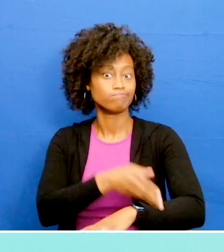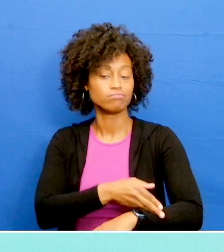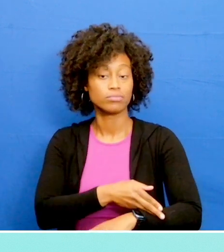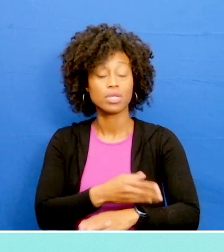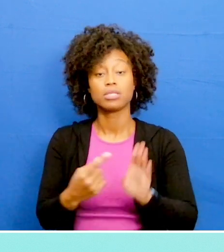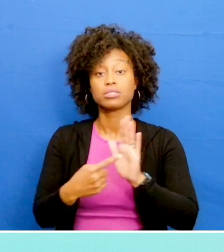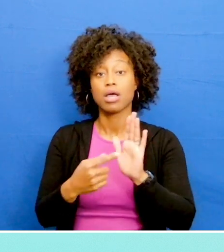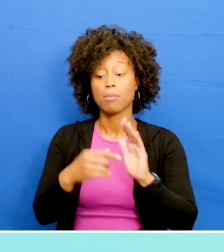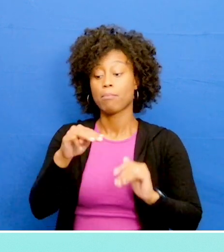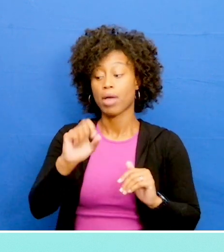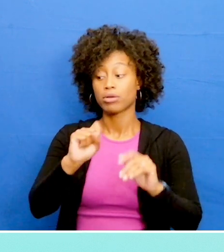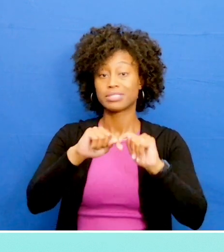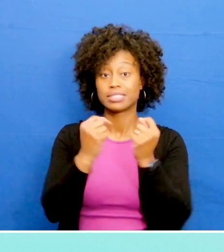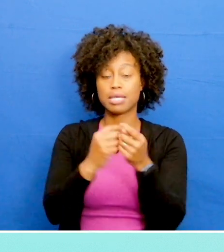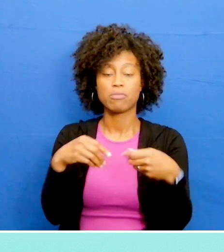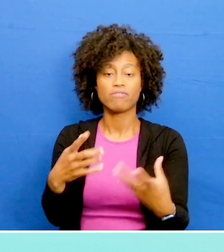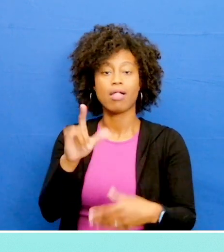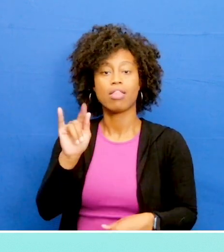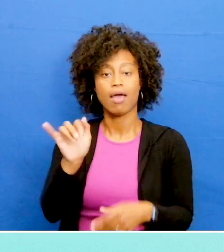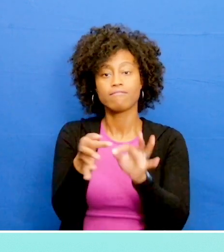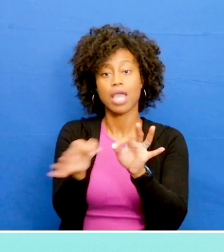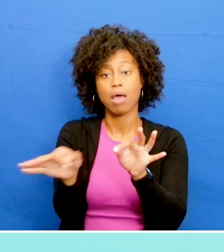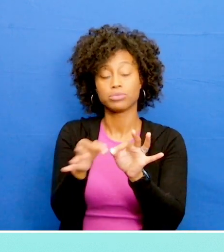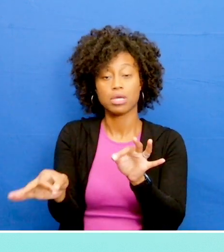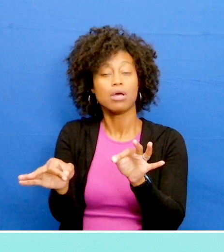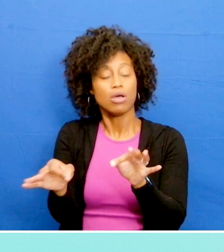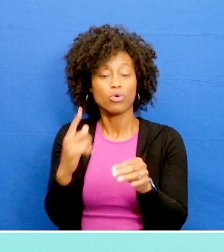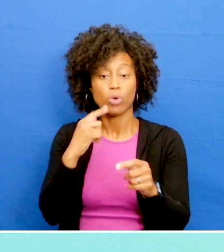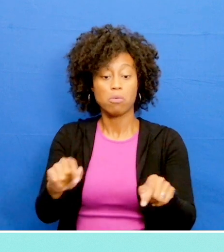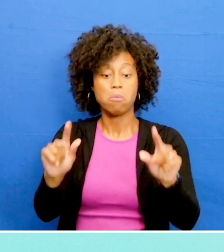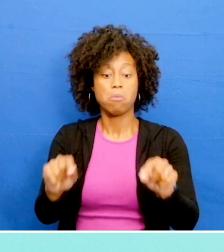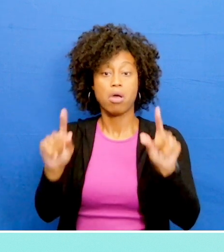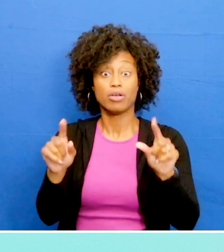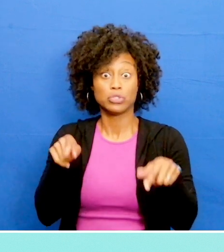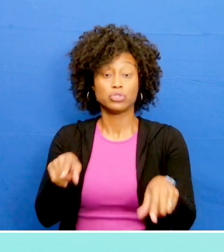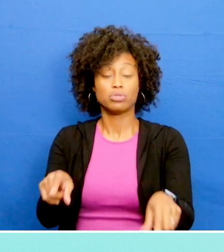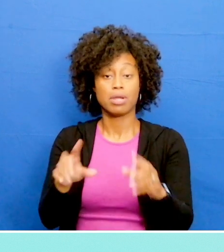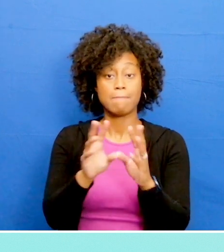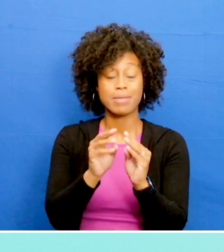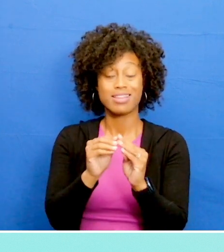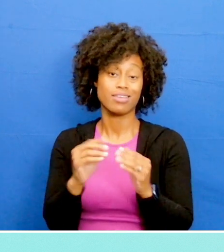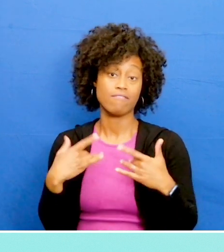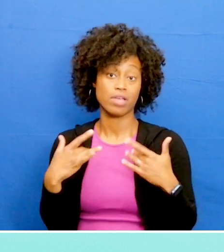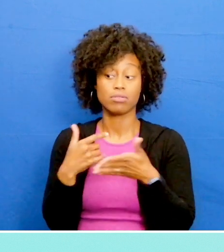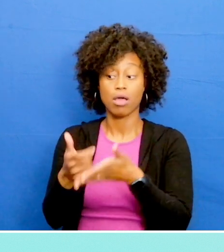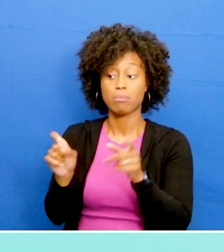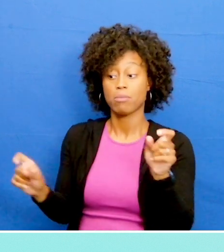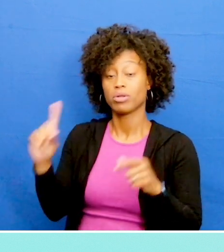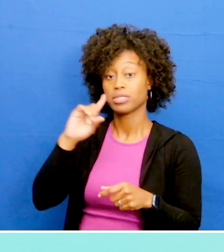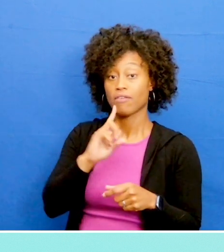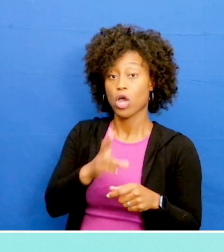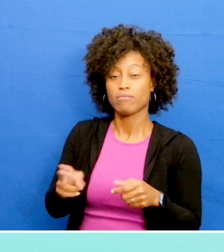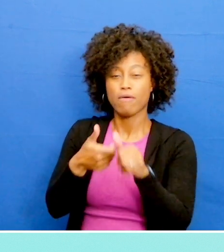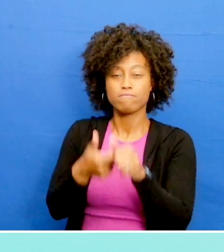For example, Microsoft Teams provides live captions, which generate real-time subtitles during meetings and events, helping people who are